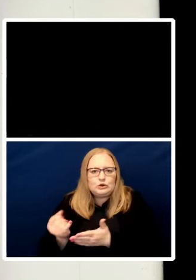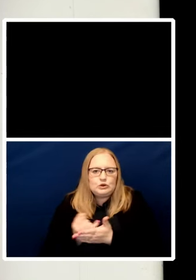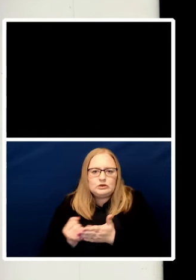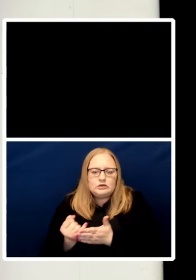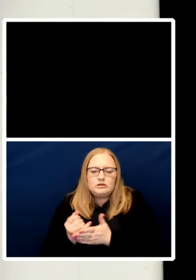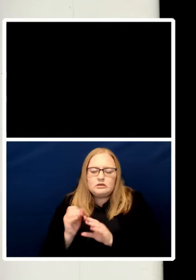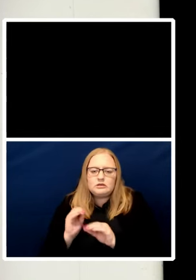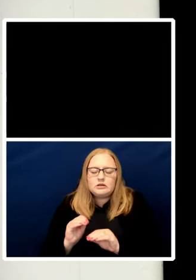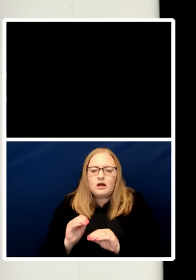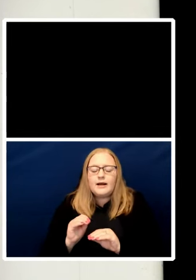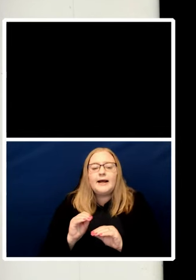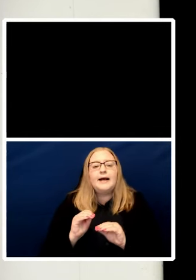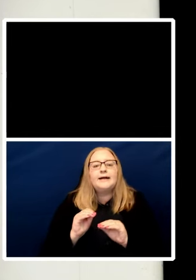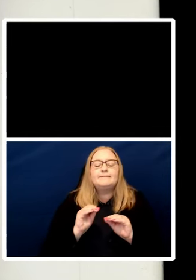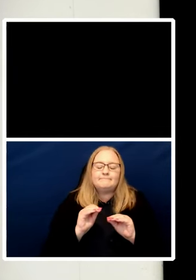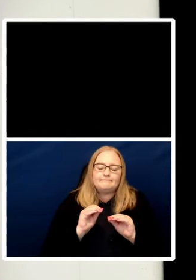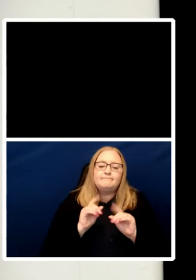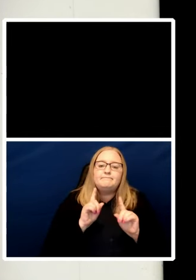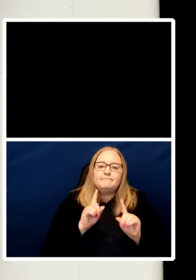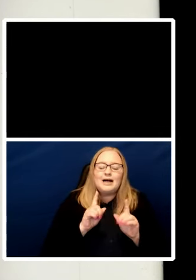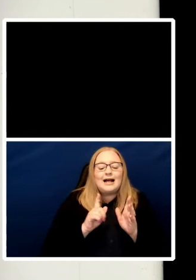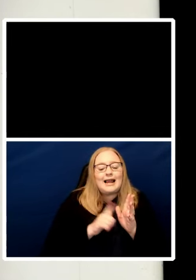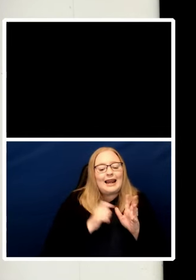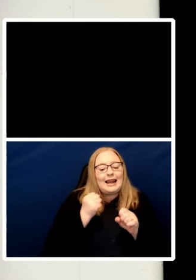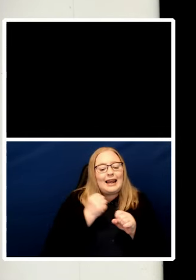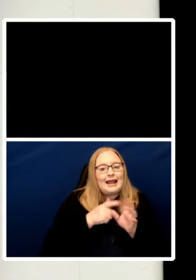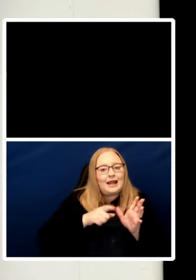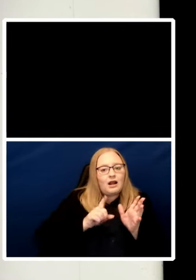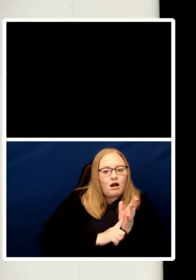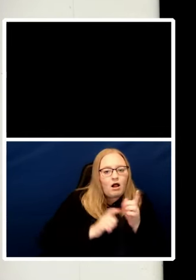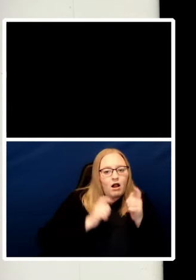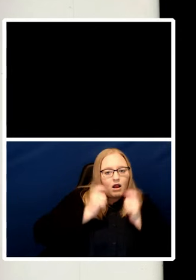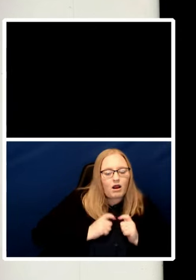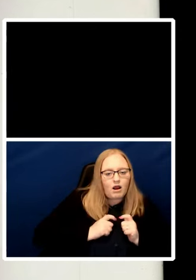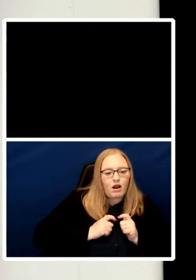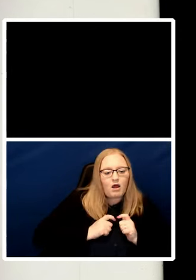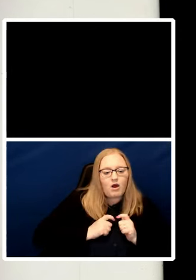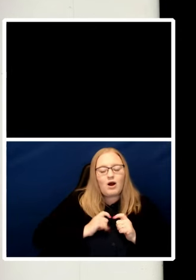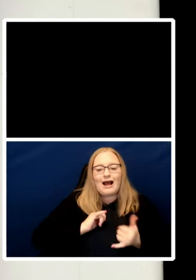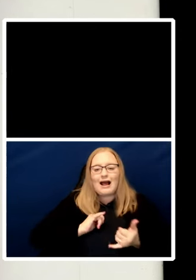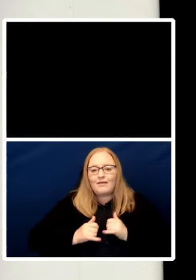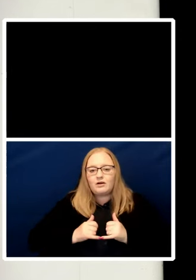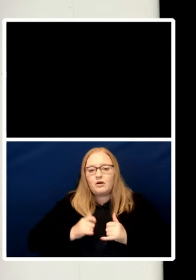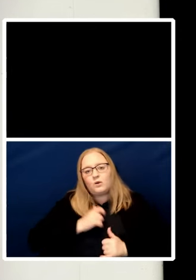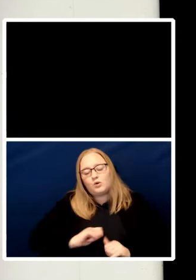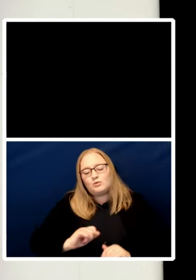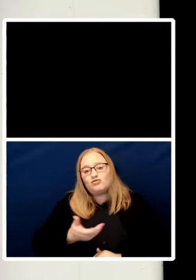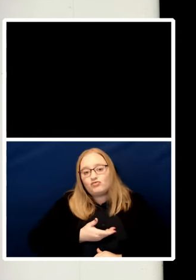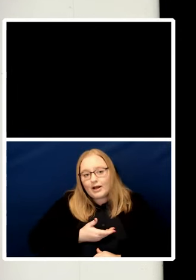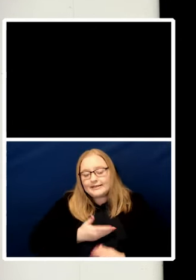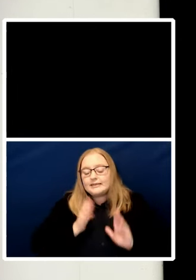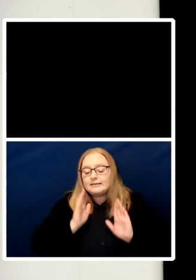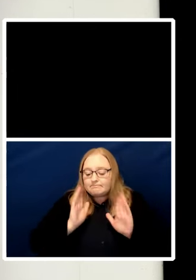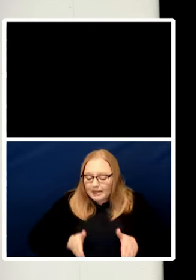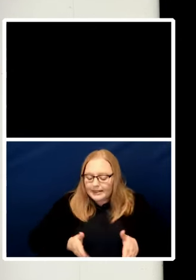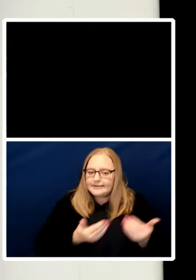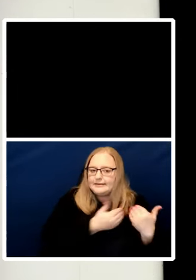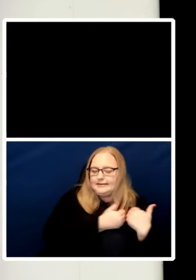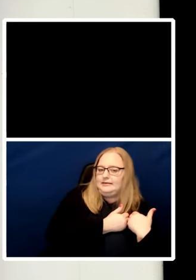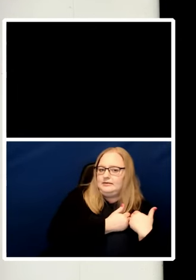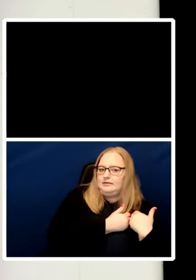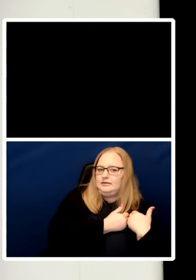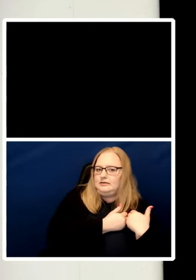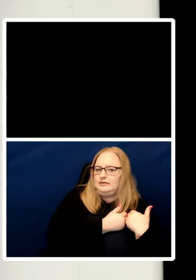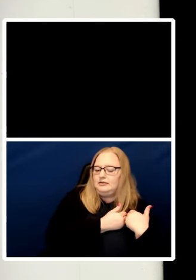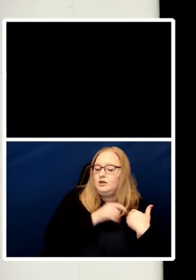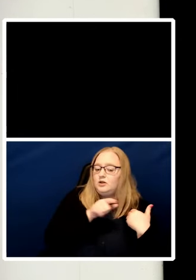opposed to ethical or moral human rights obligation to provide both respect and protection of the